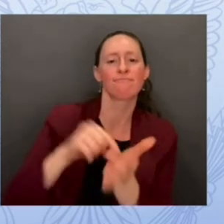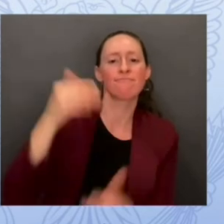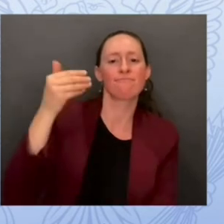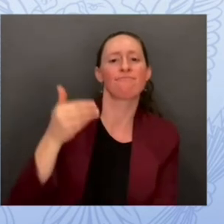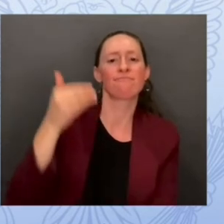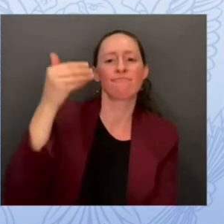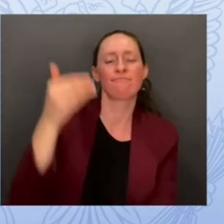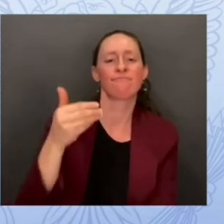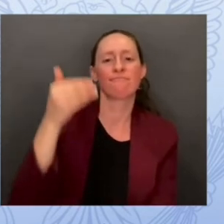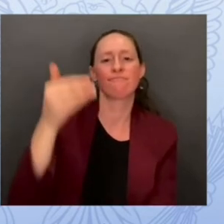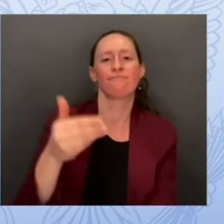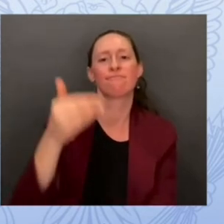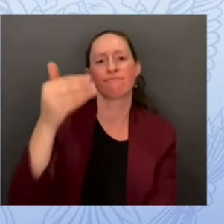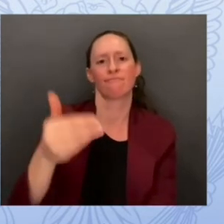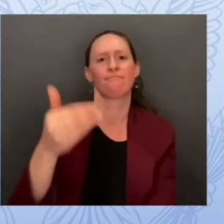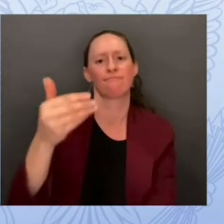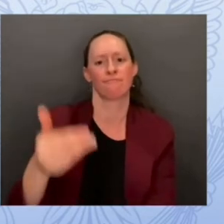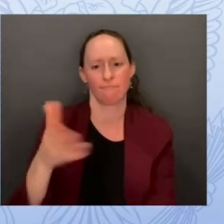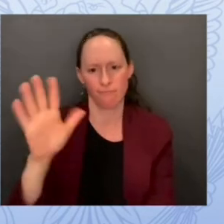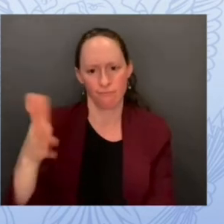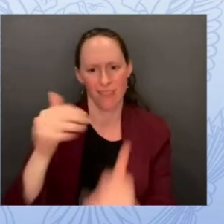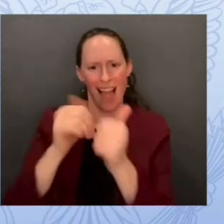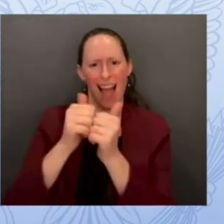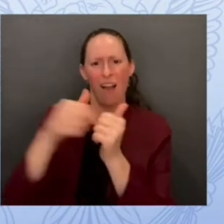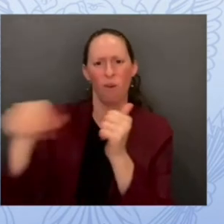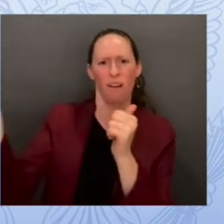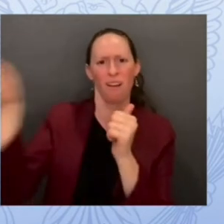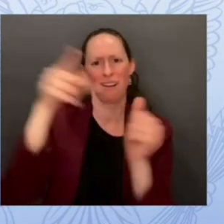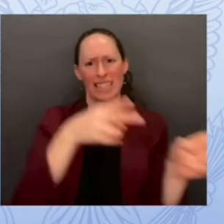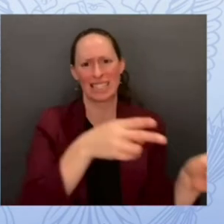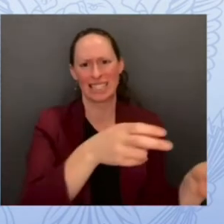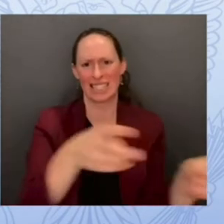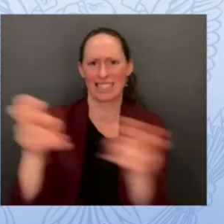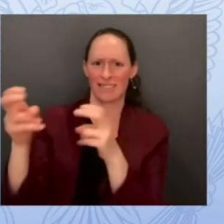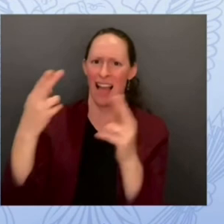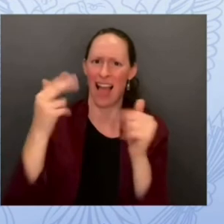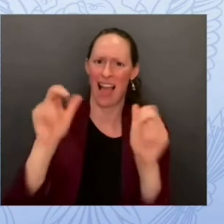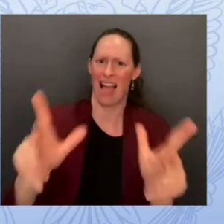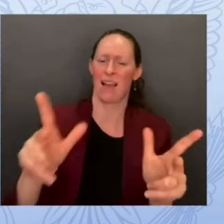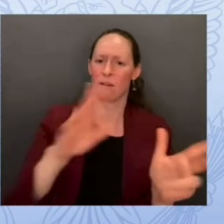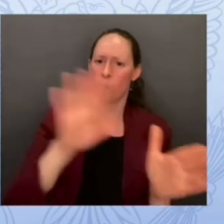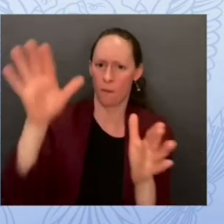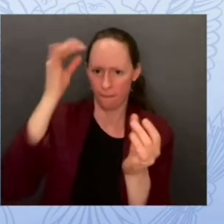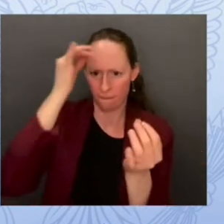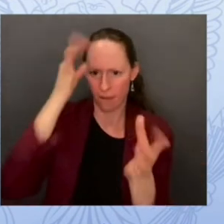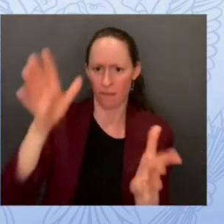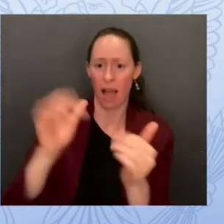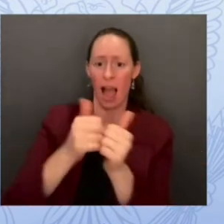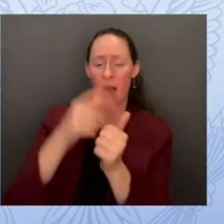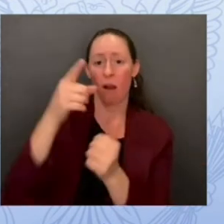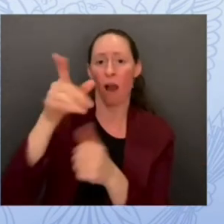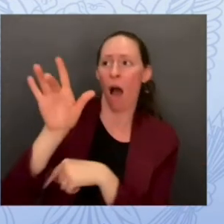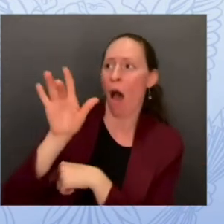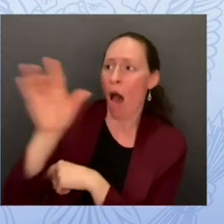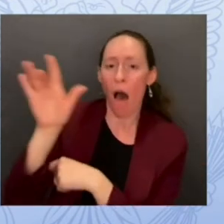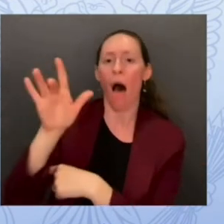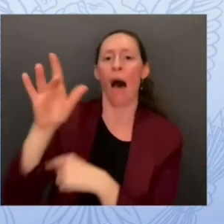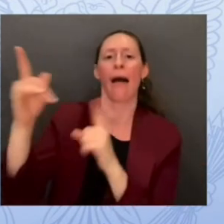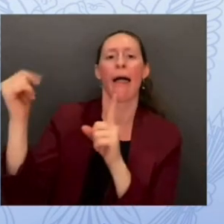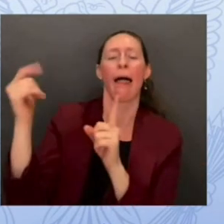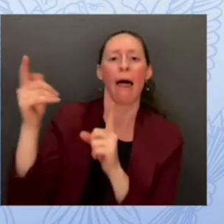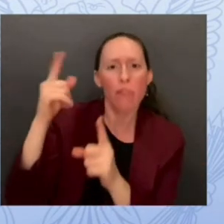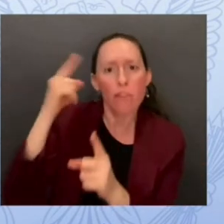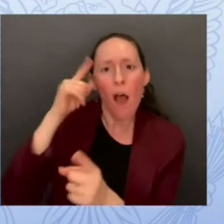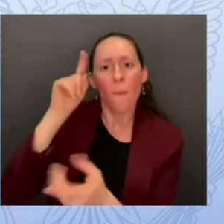is through spear phishing so secure email has a major impact in that way and the way that malicious